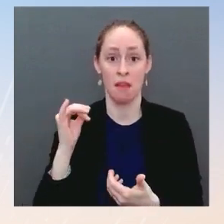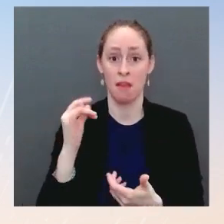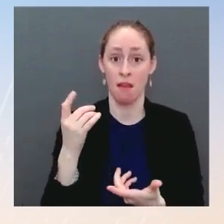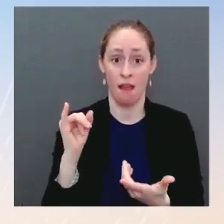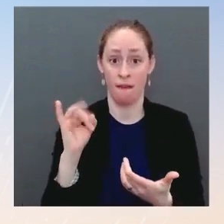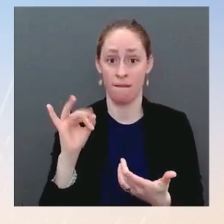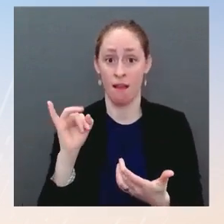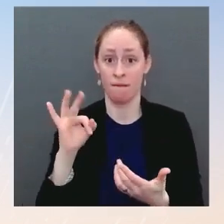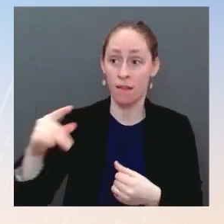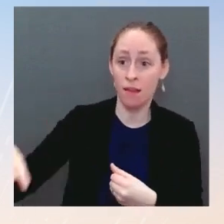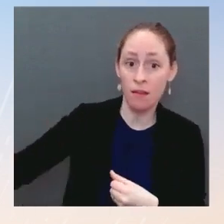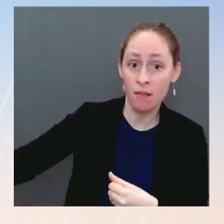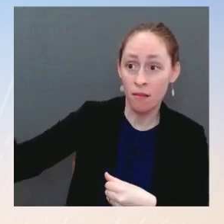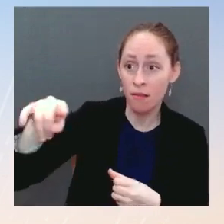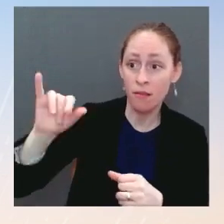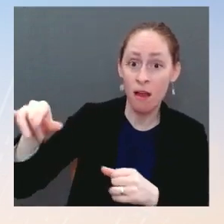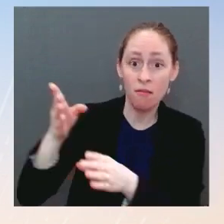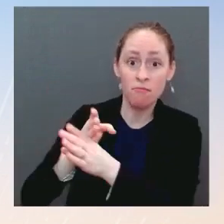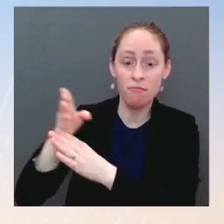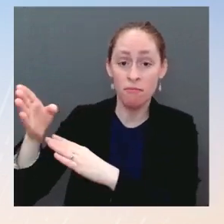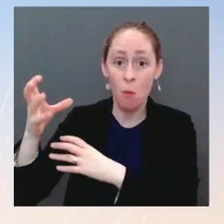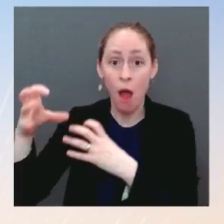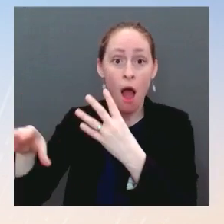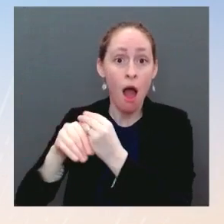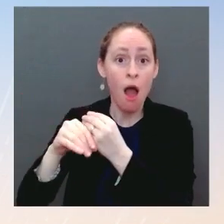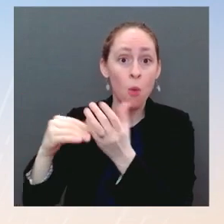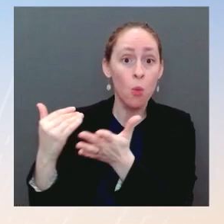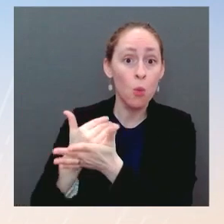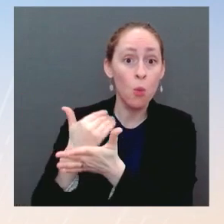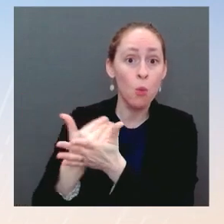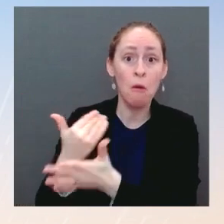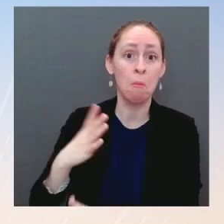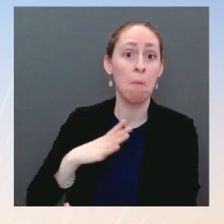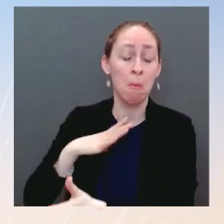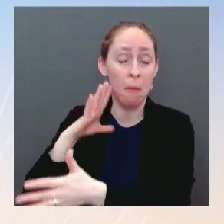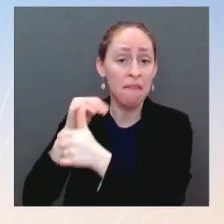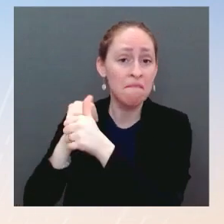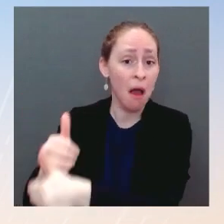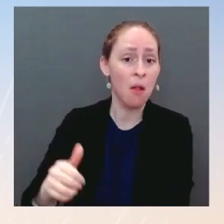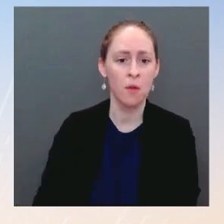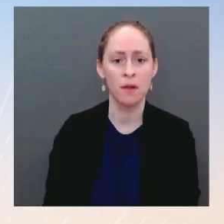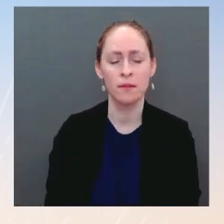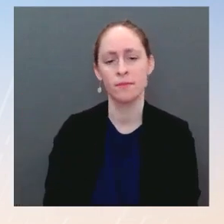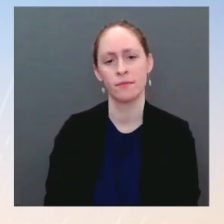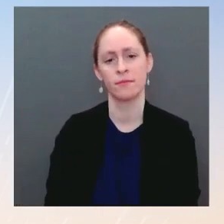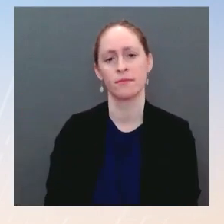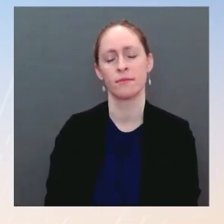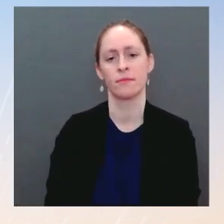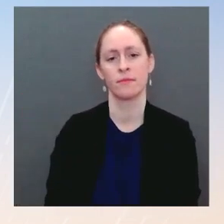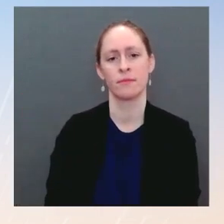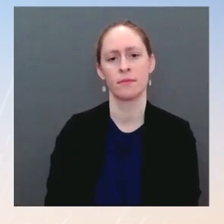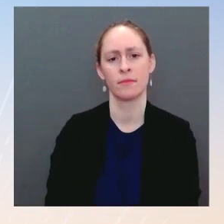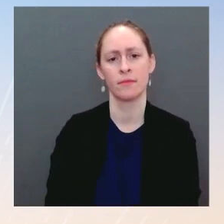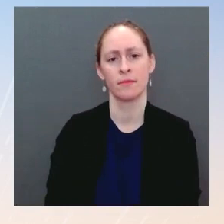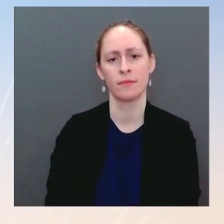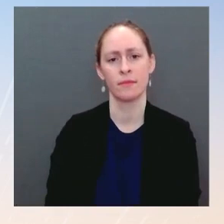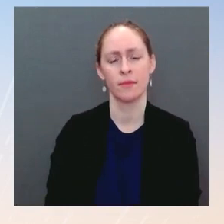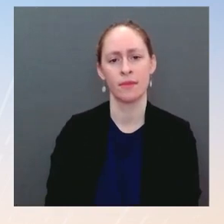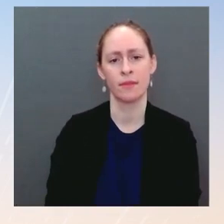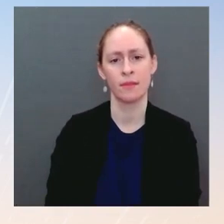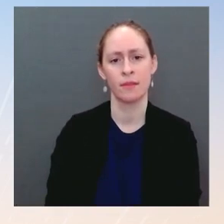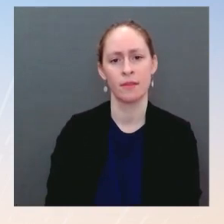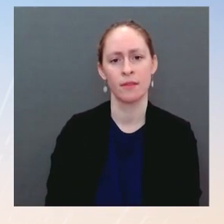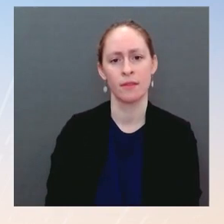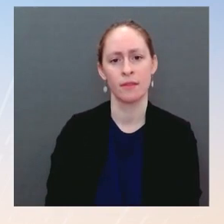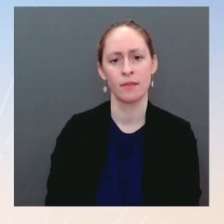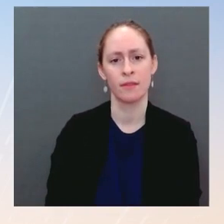refer to our public health officials and experts. So that hasn't been an advice from the public health officials that the President has been speaking